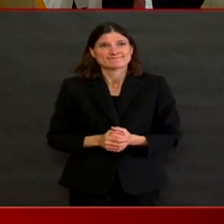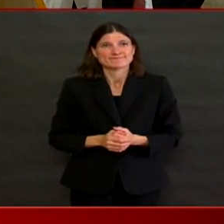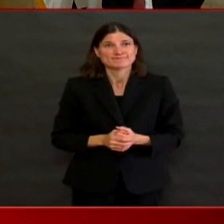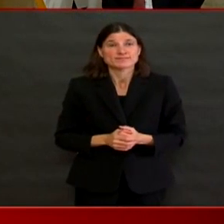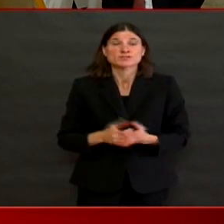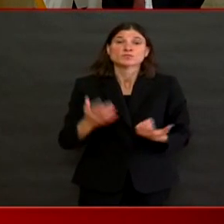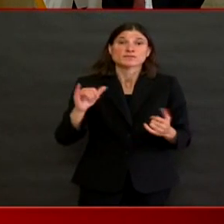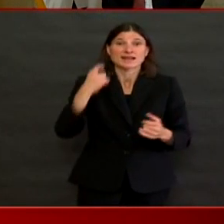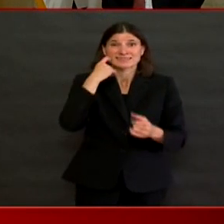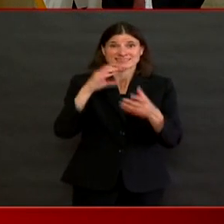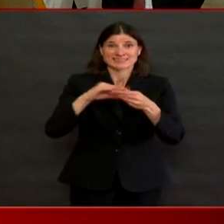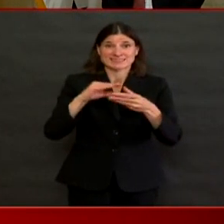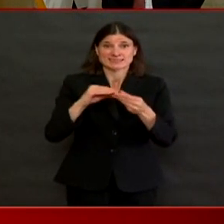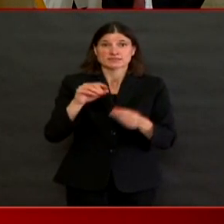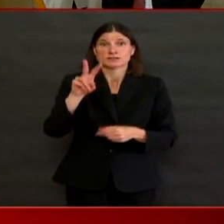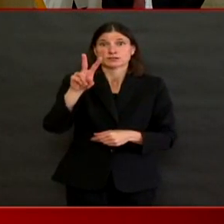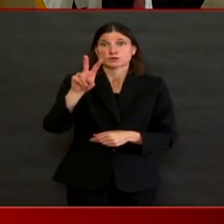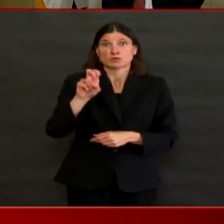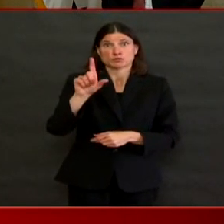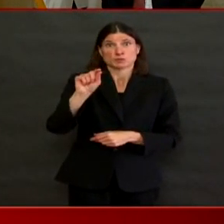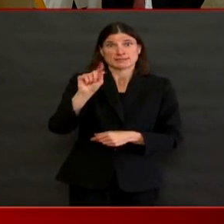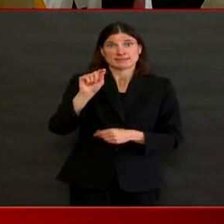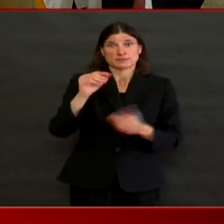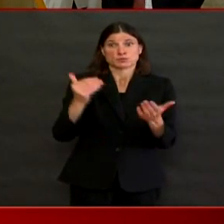total to 1,450.